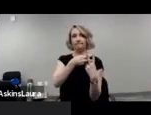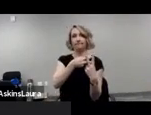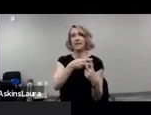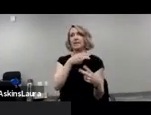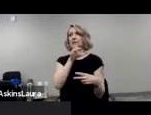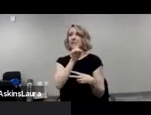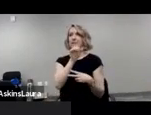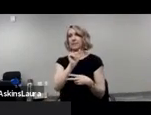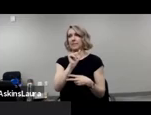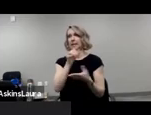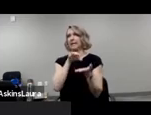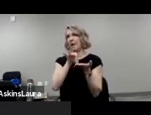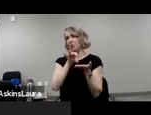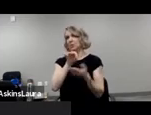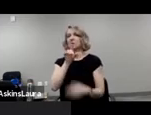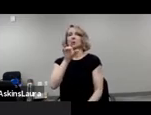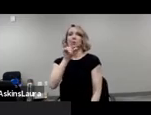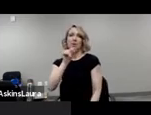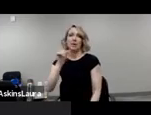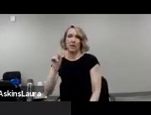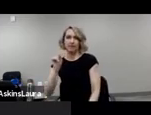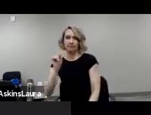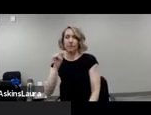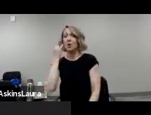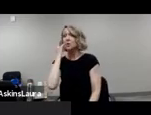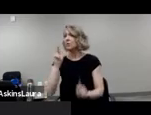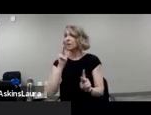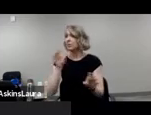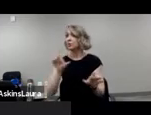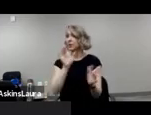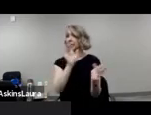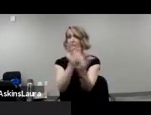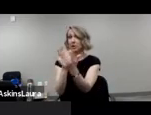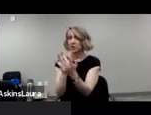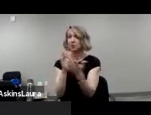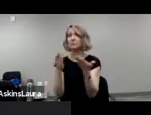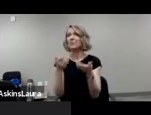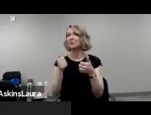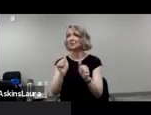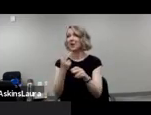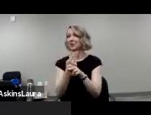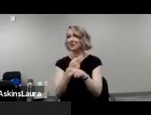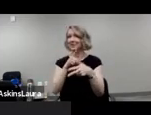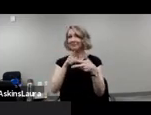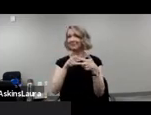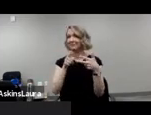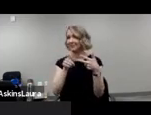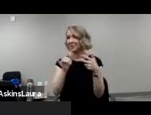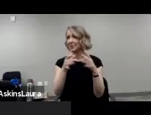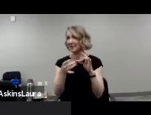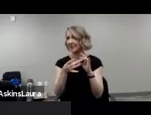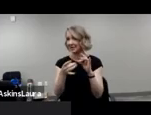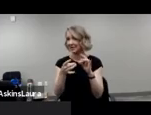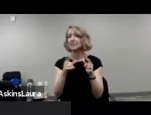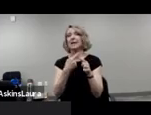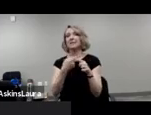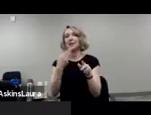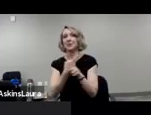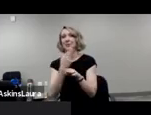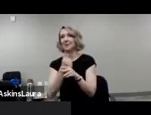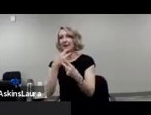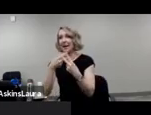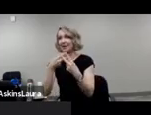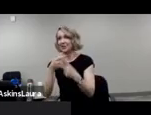when people are doing outreach to the community, you might want to try using one of these messages that resonated and use that hashtag.